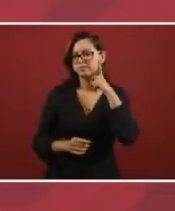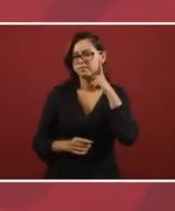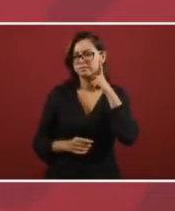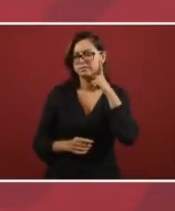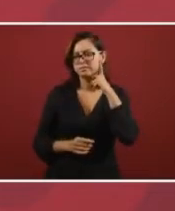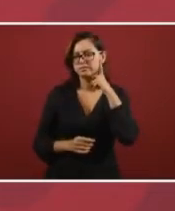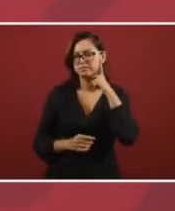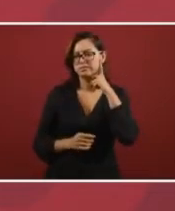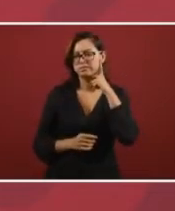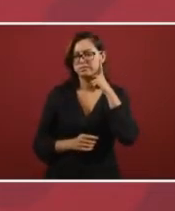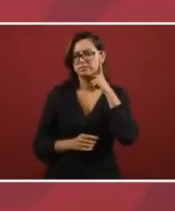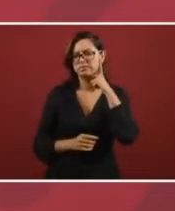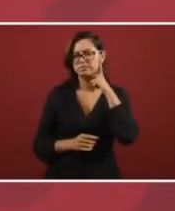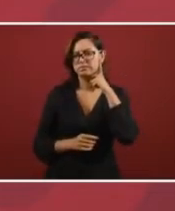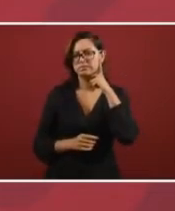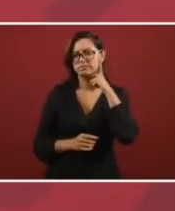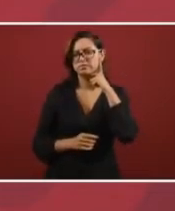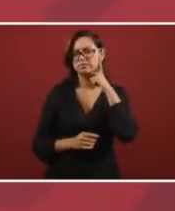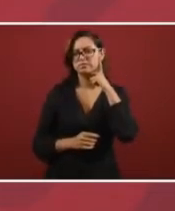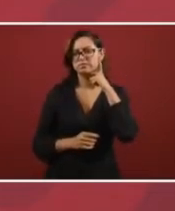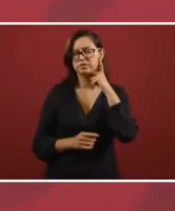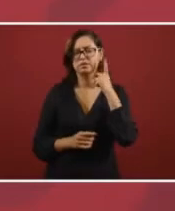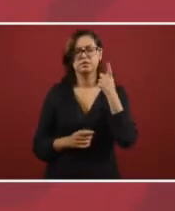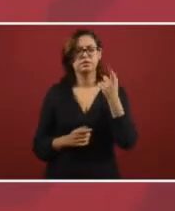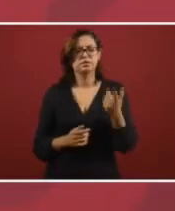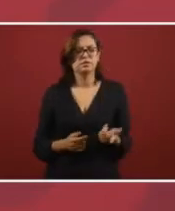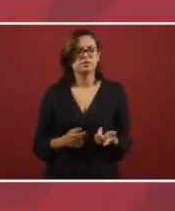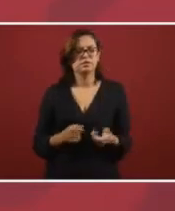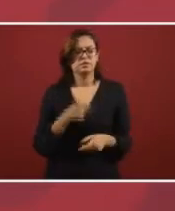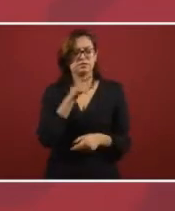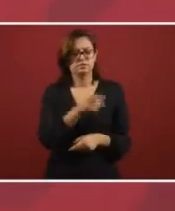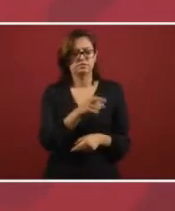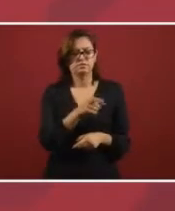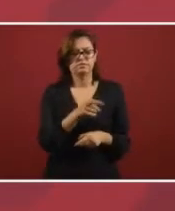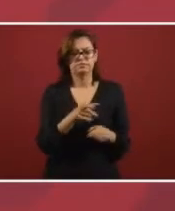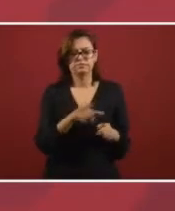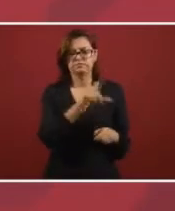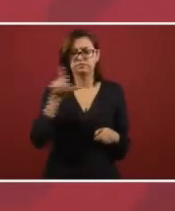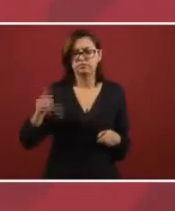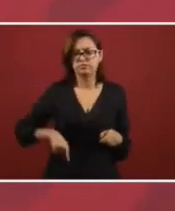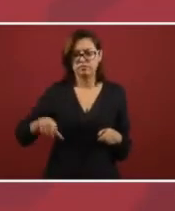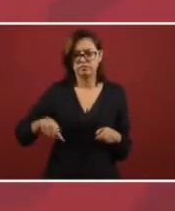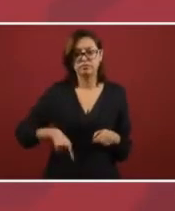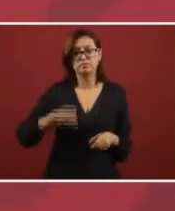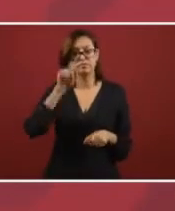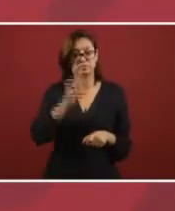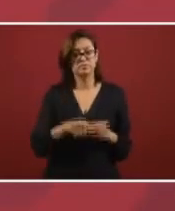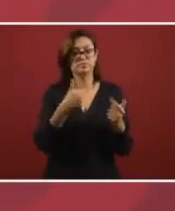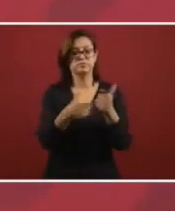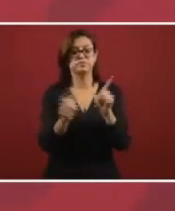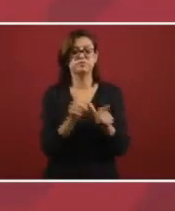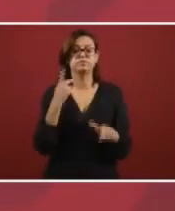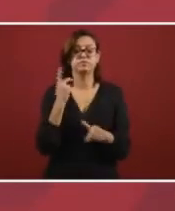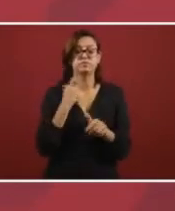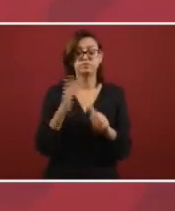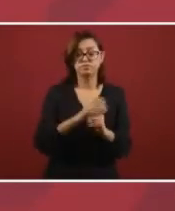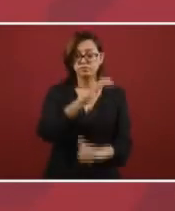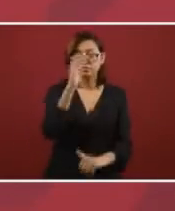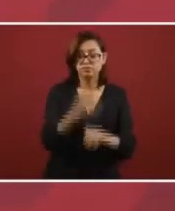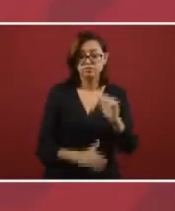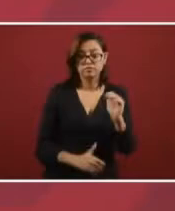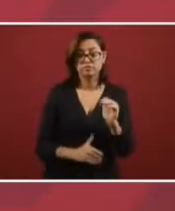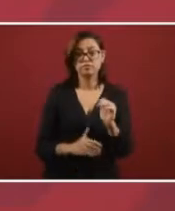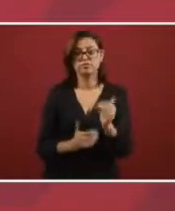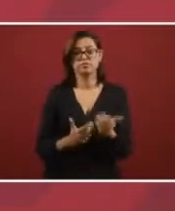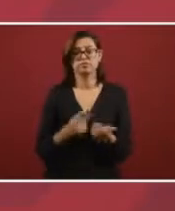that before the government ended of that party